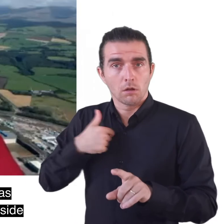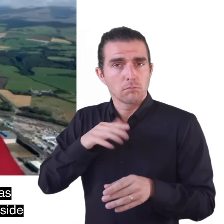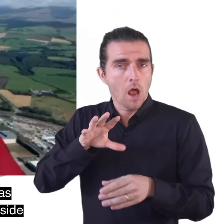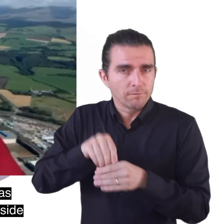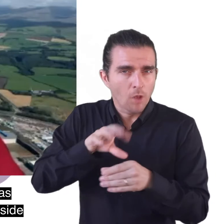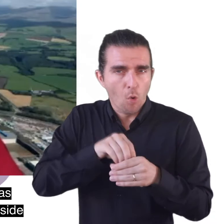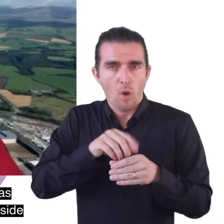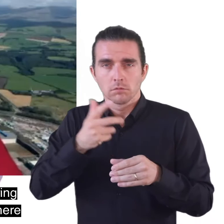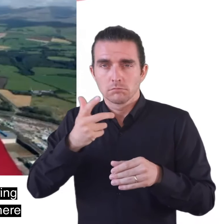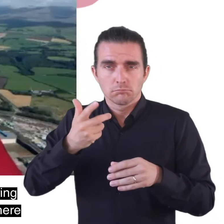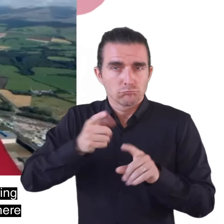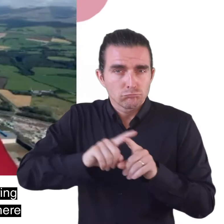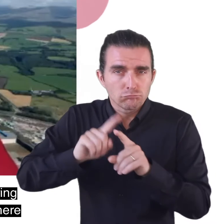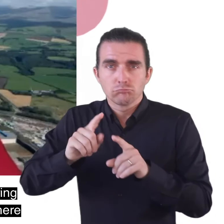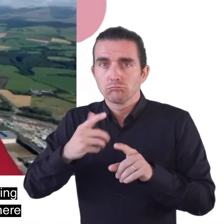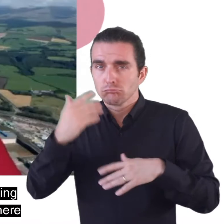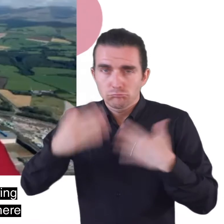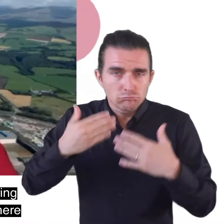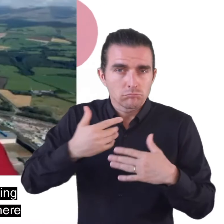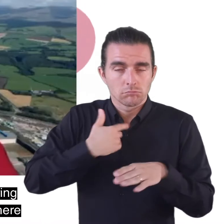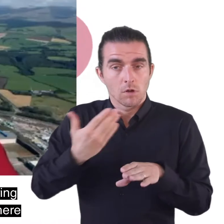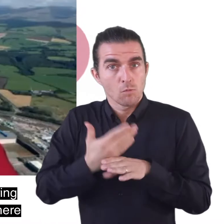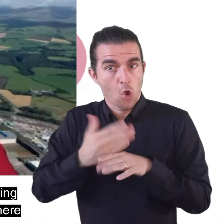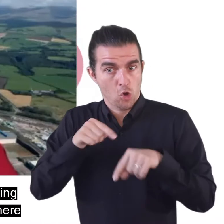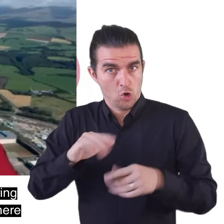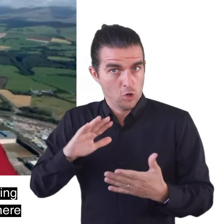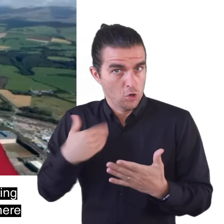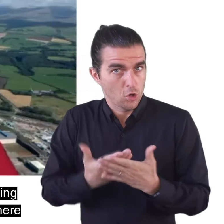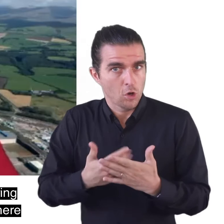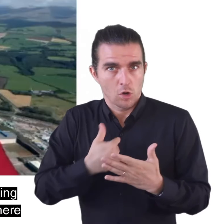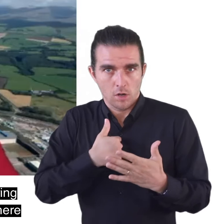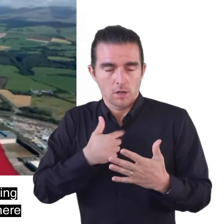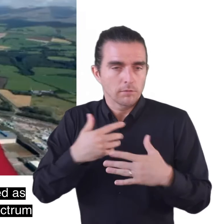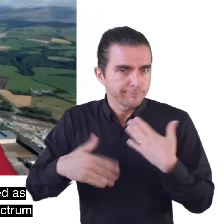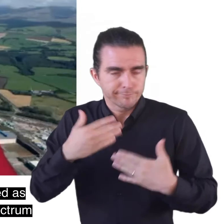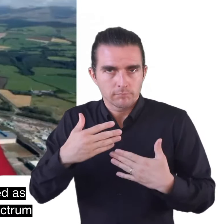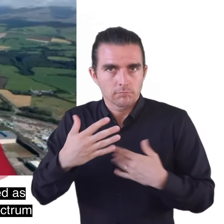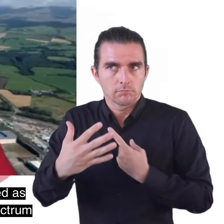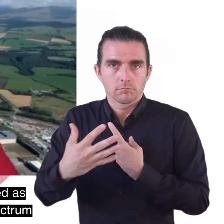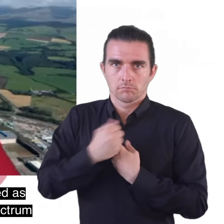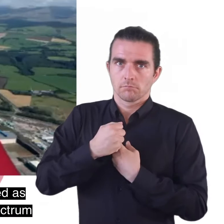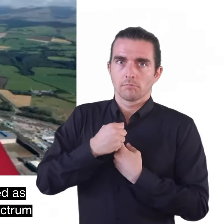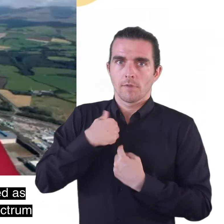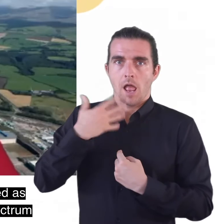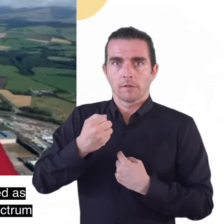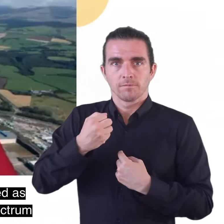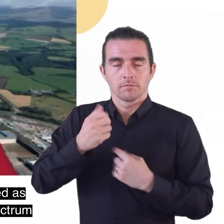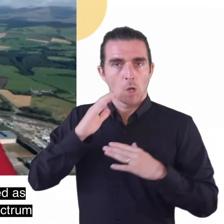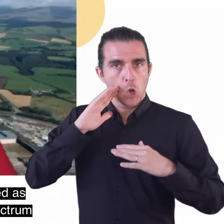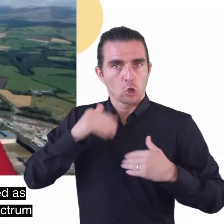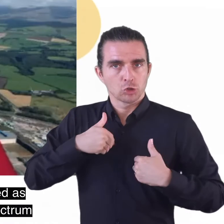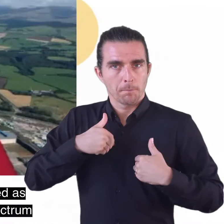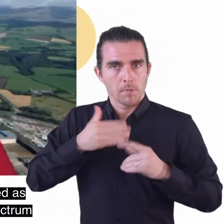was kind of involved in this side of things because um during my employment time here i was actually diagnosed as um